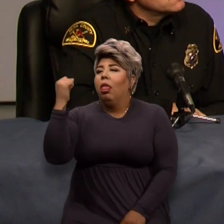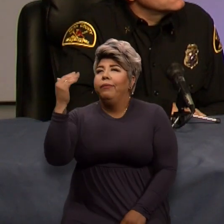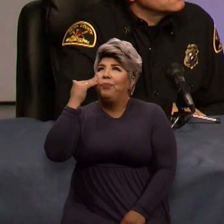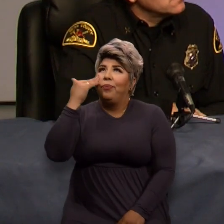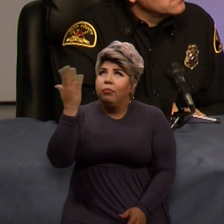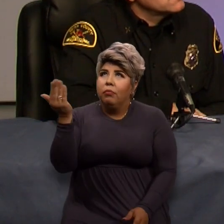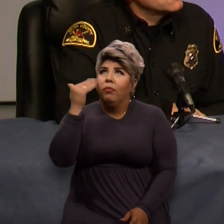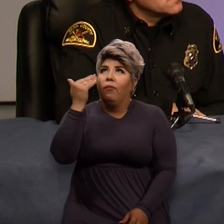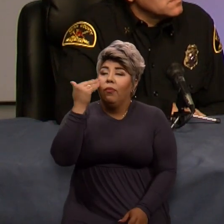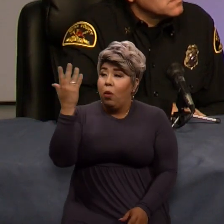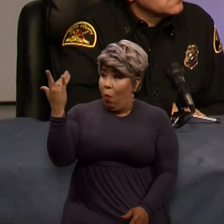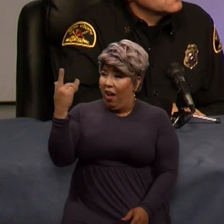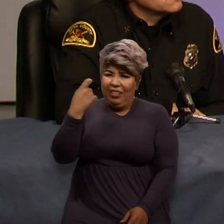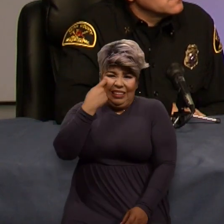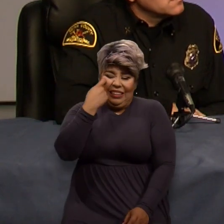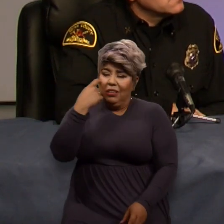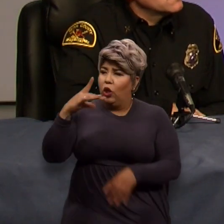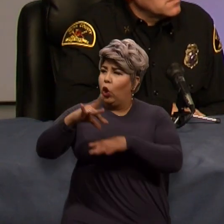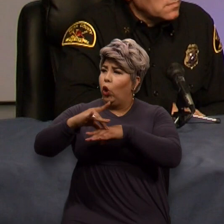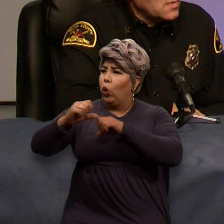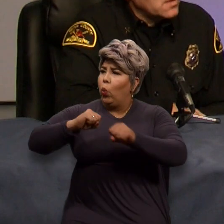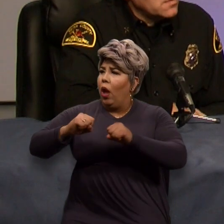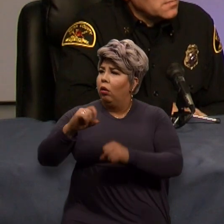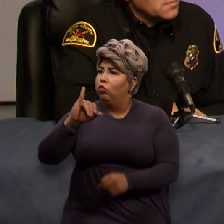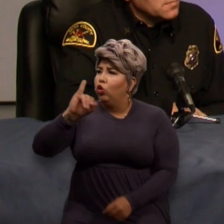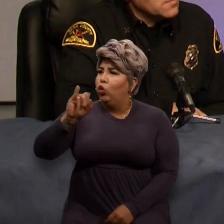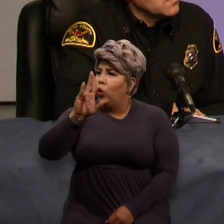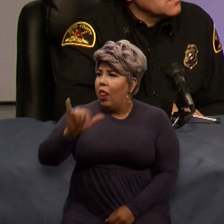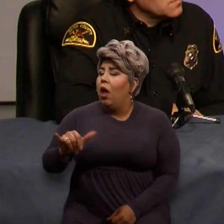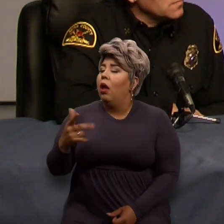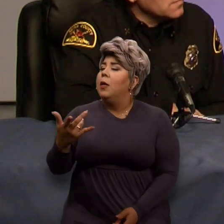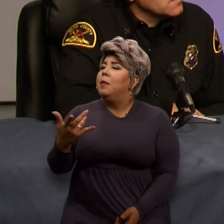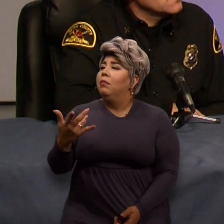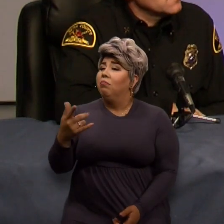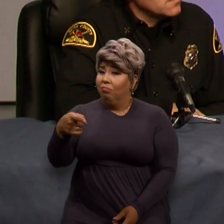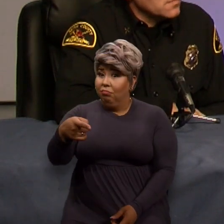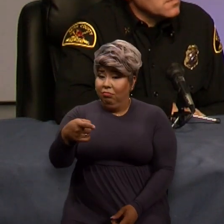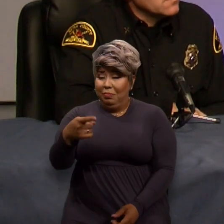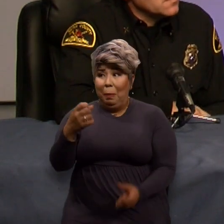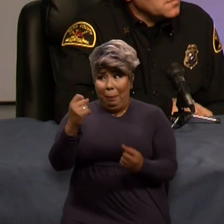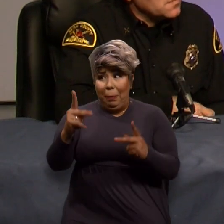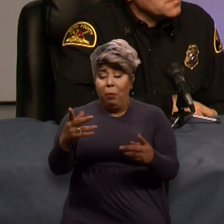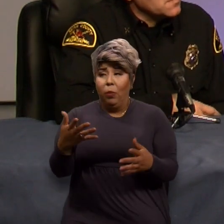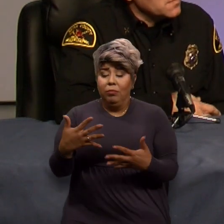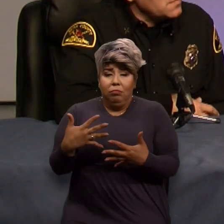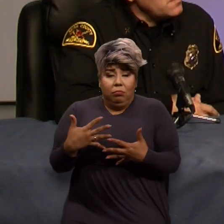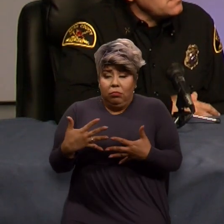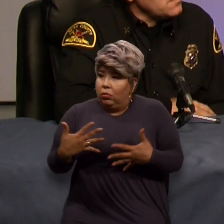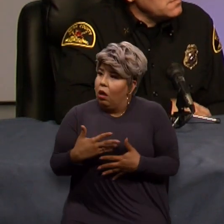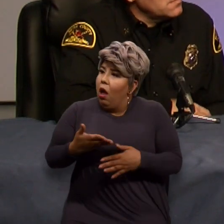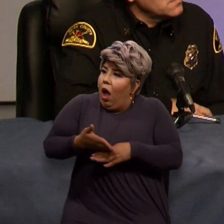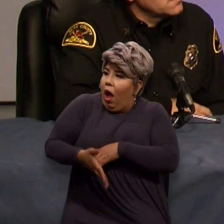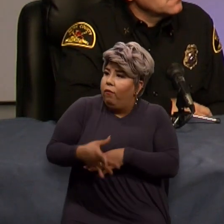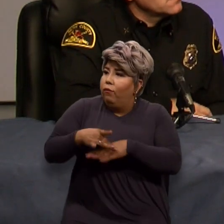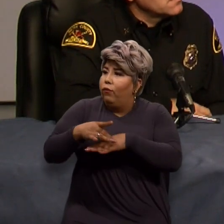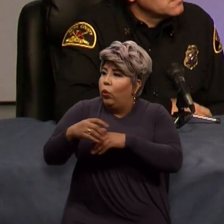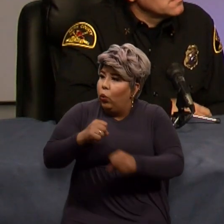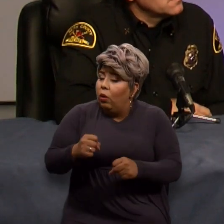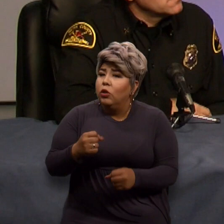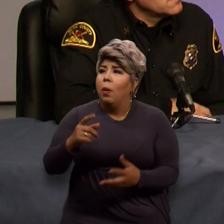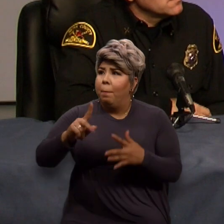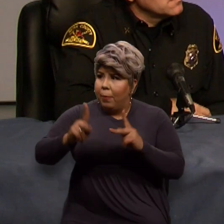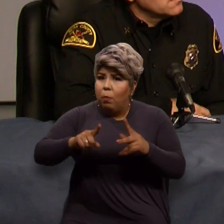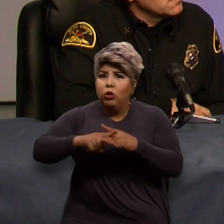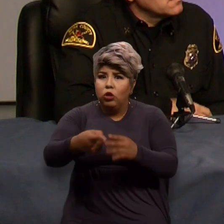just saw two massive earthquakes in in July. And there was a lot of fear that came after those earthquakes. And a lot of